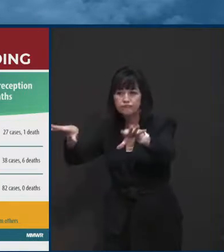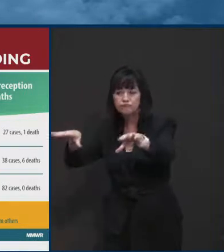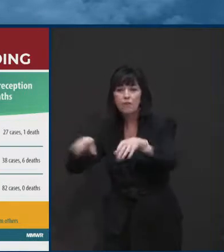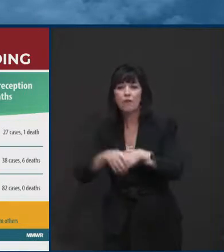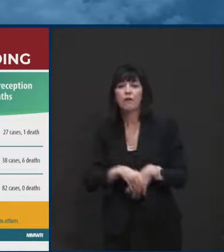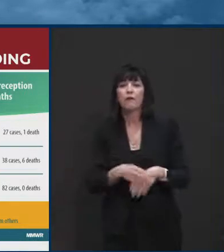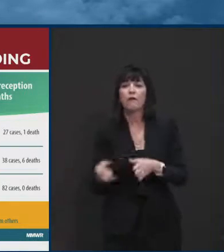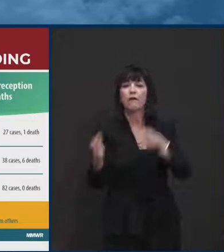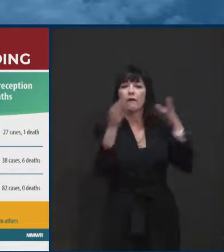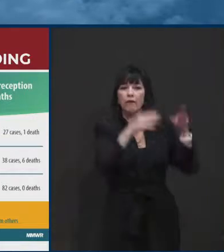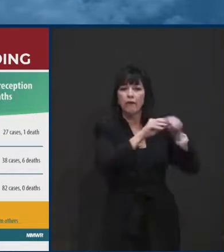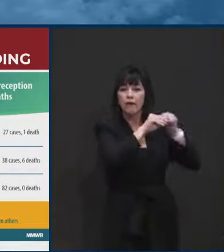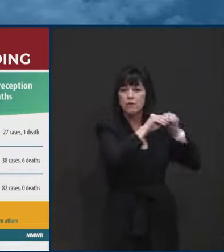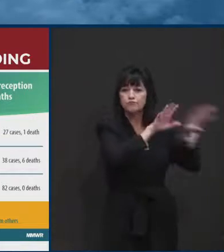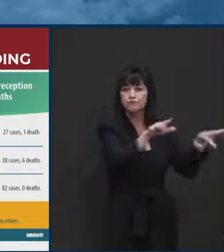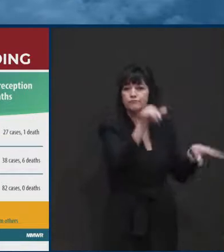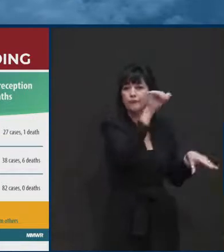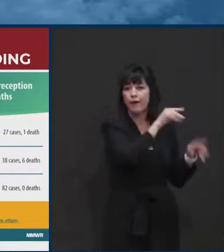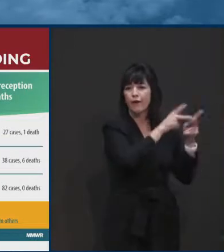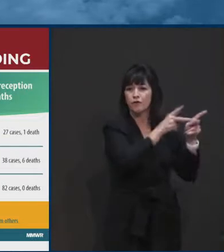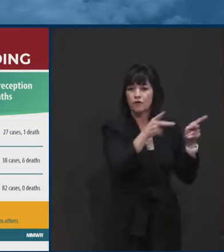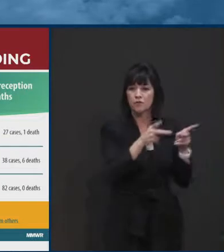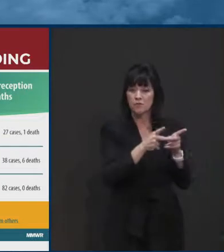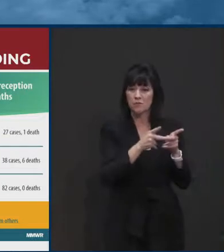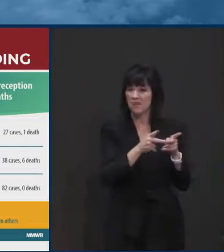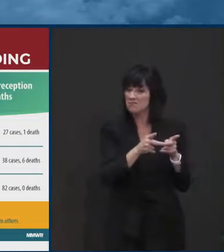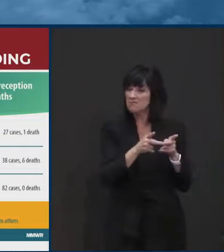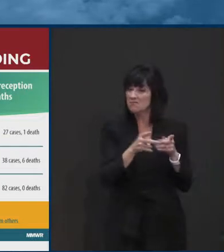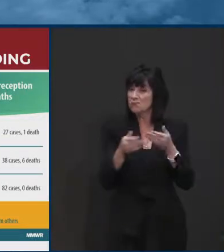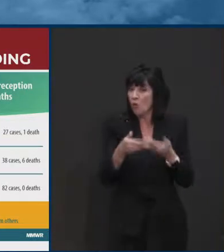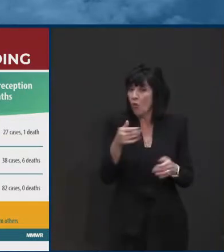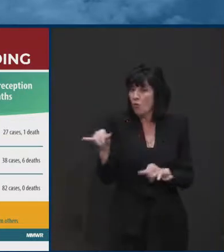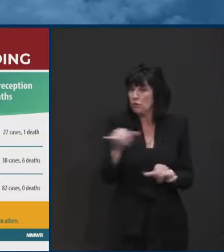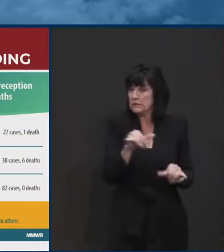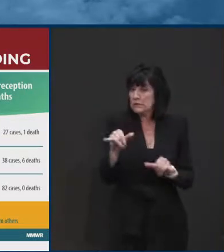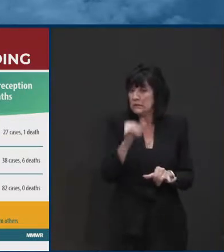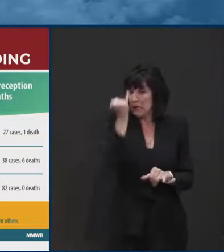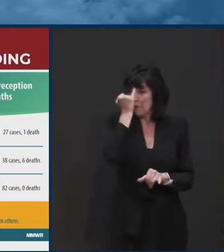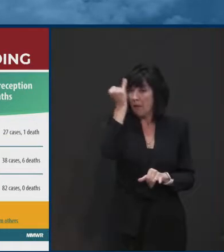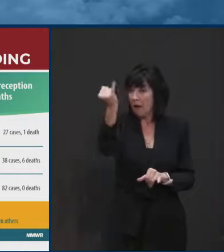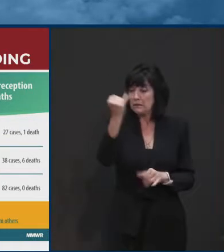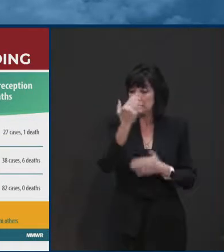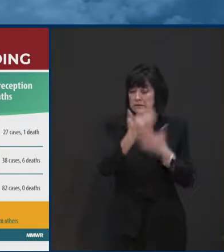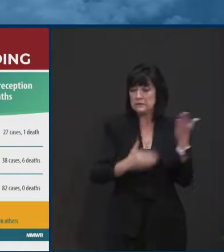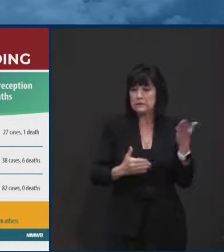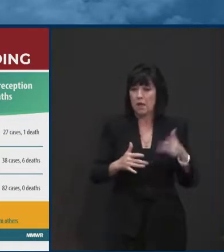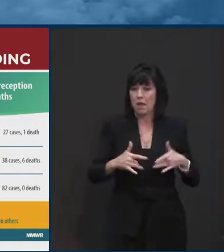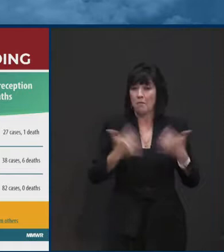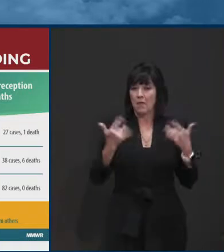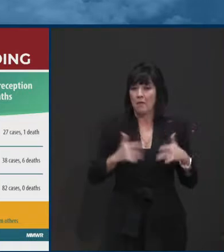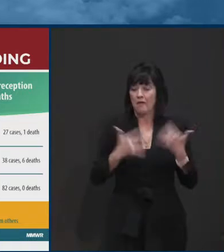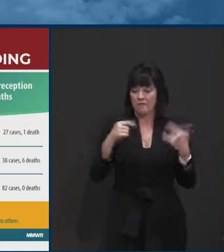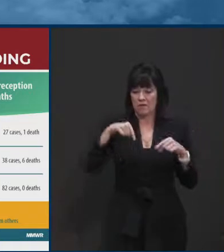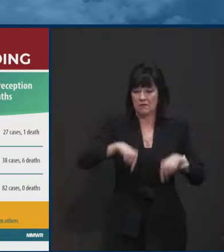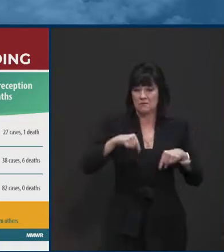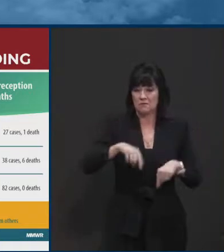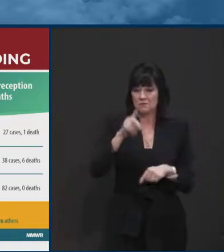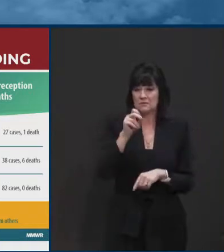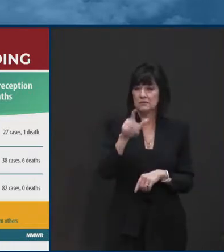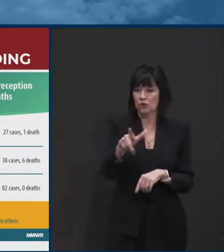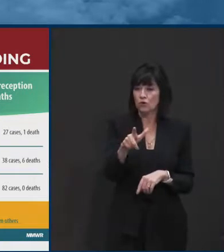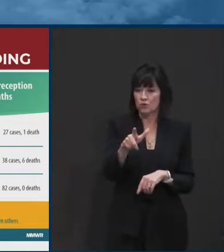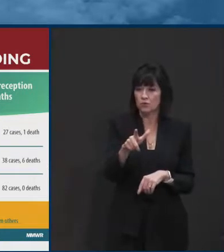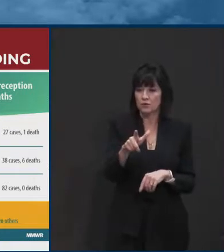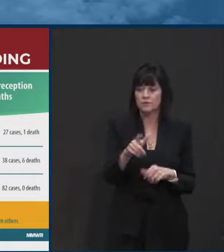for example, these are top of mind today, just from, you know, um, my review of all of our, of our, um,